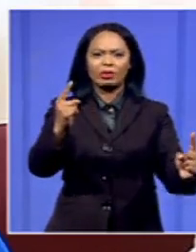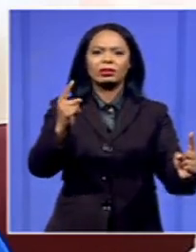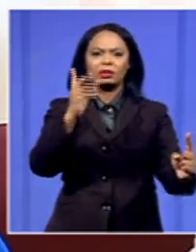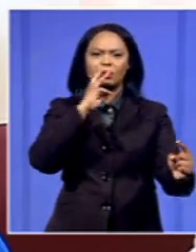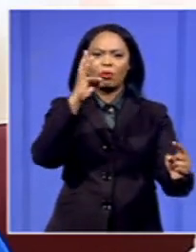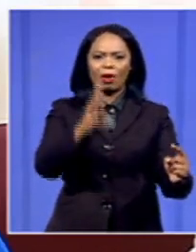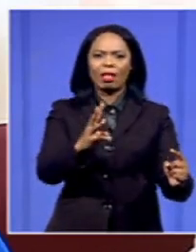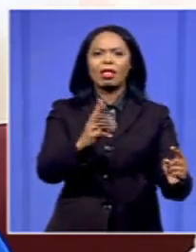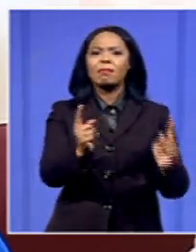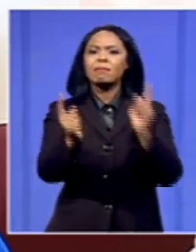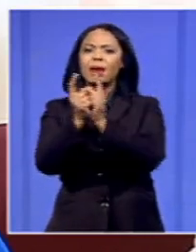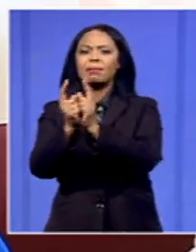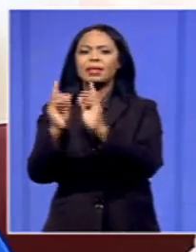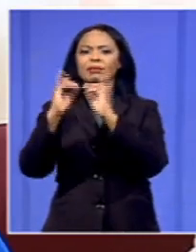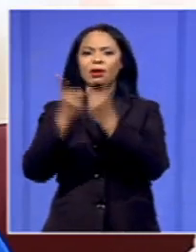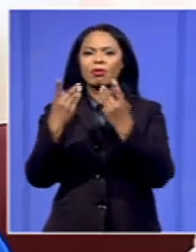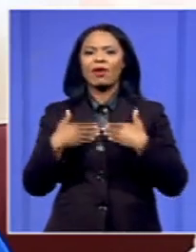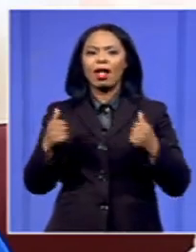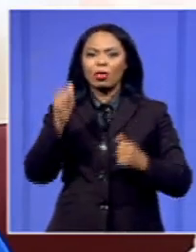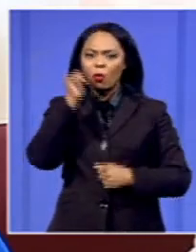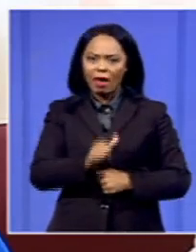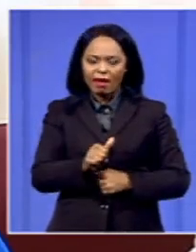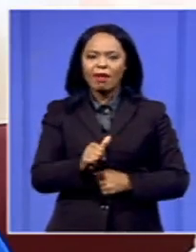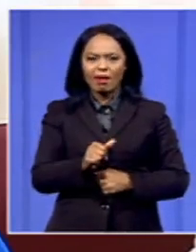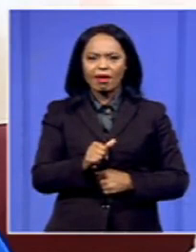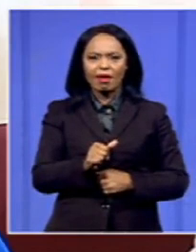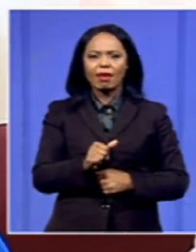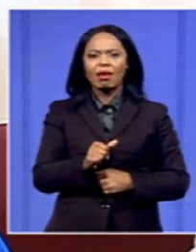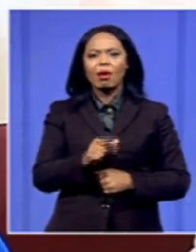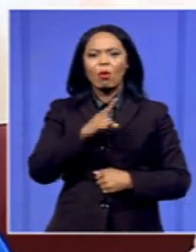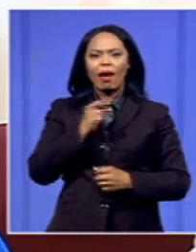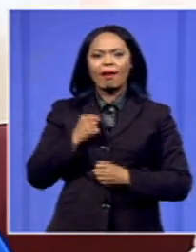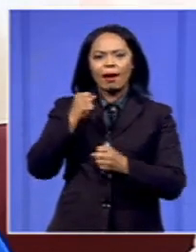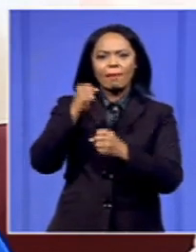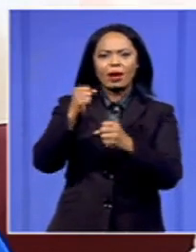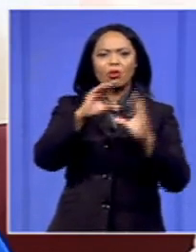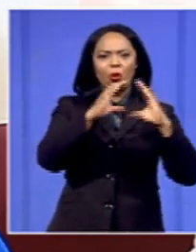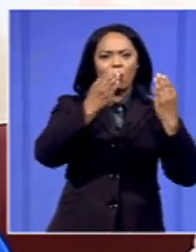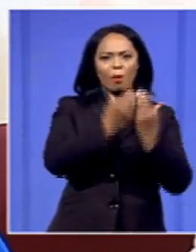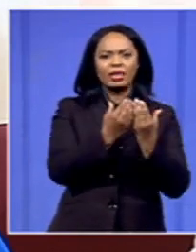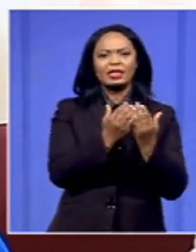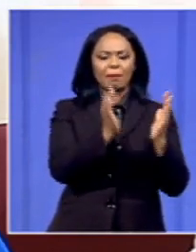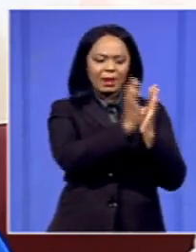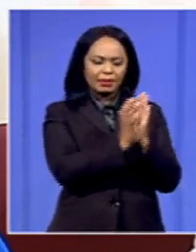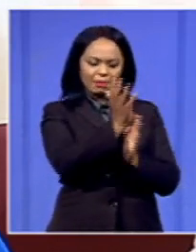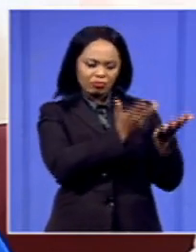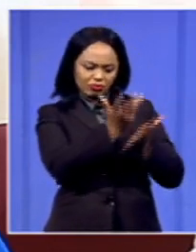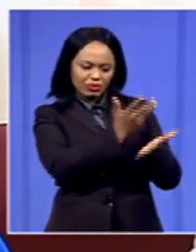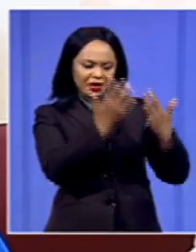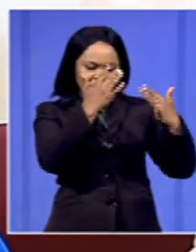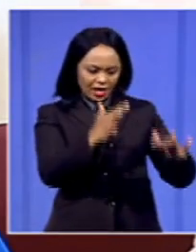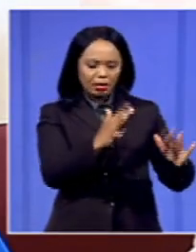we will be visiting the Department of Health after our campaigns committee has met and has prepared the necessary logistics.